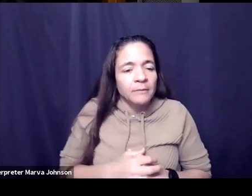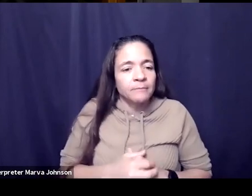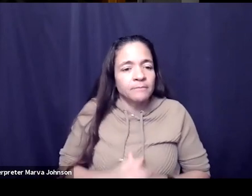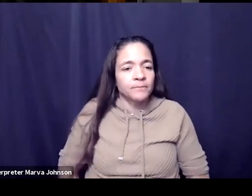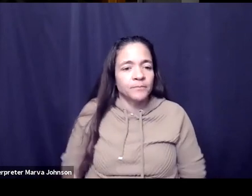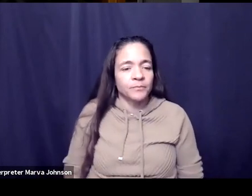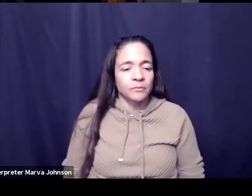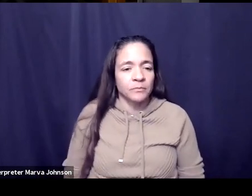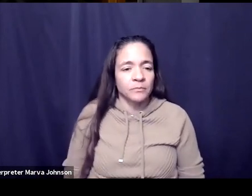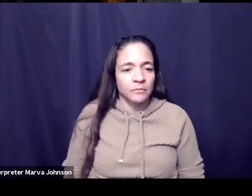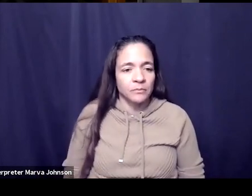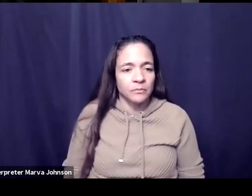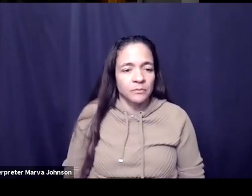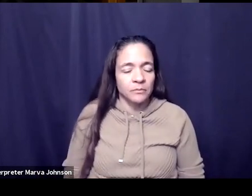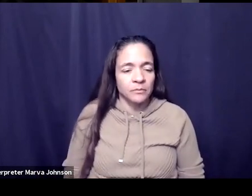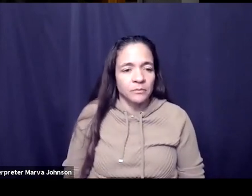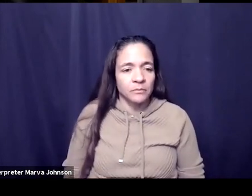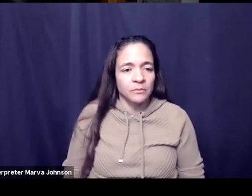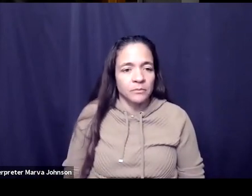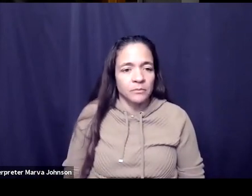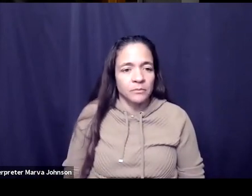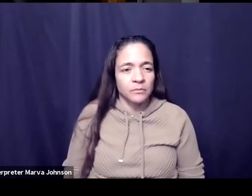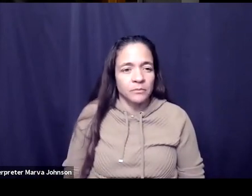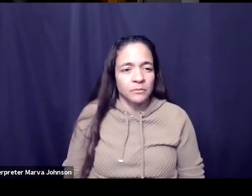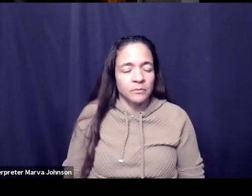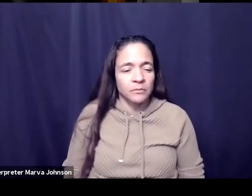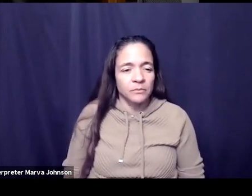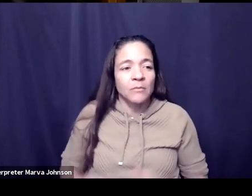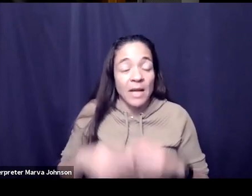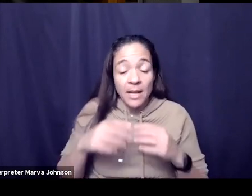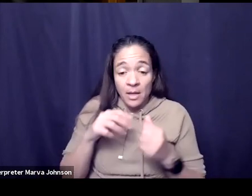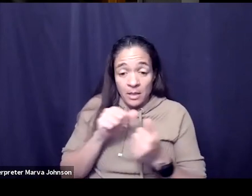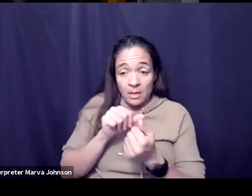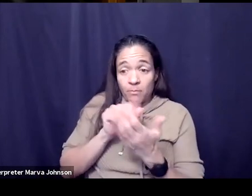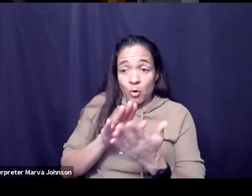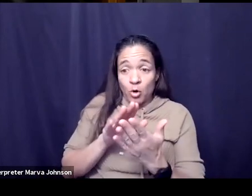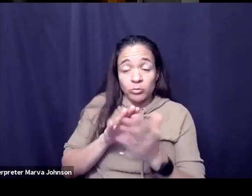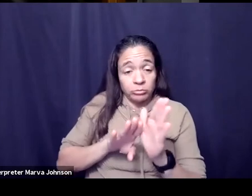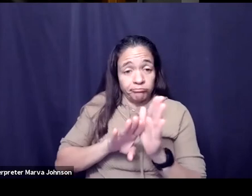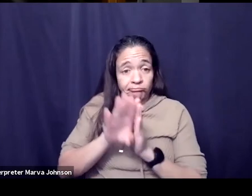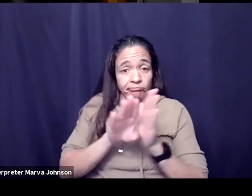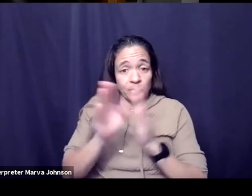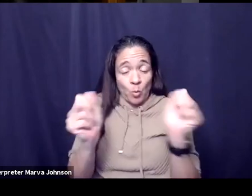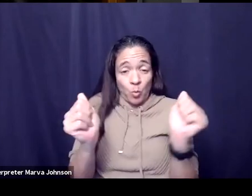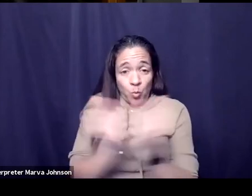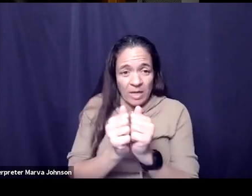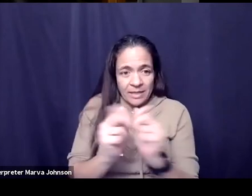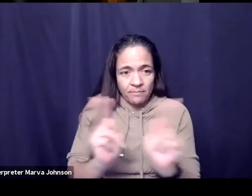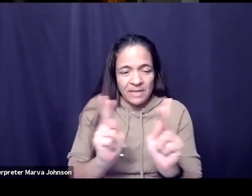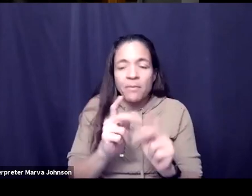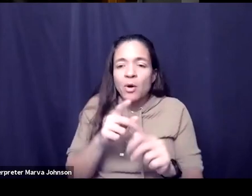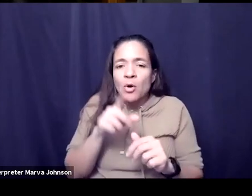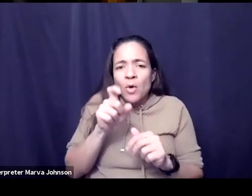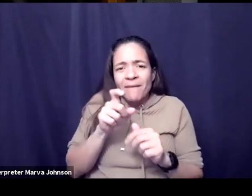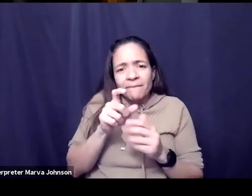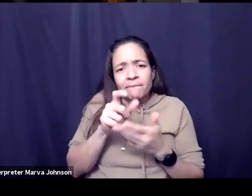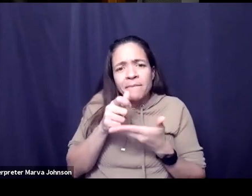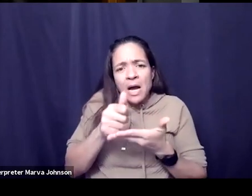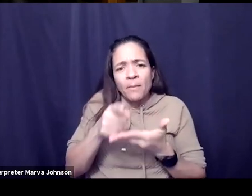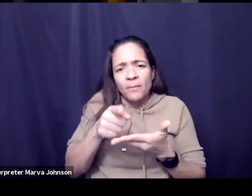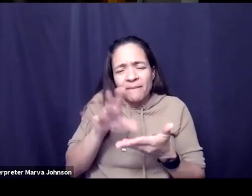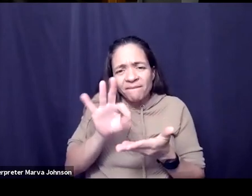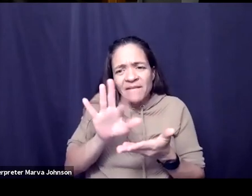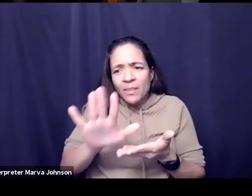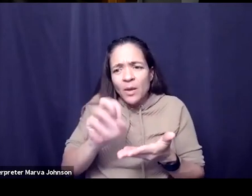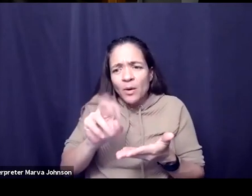i think the the approach to building with people is realizing that you need to help people kind of find their own way and